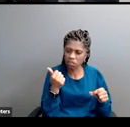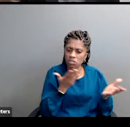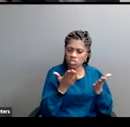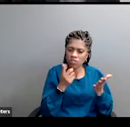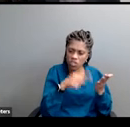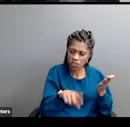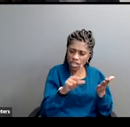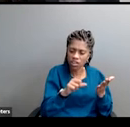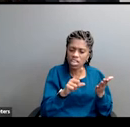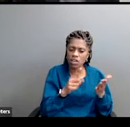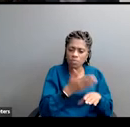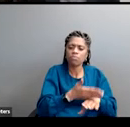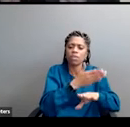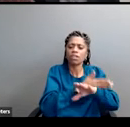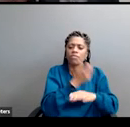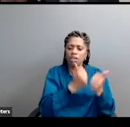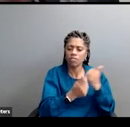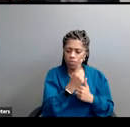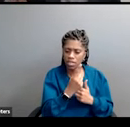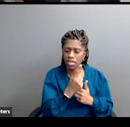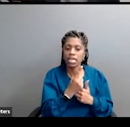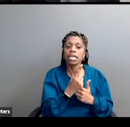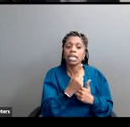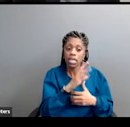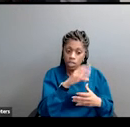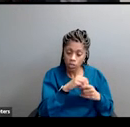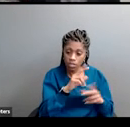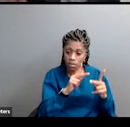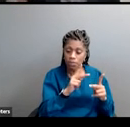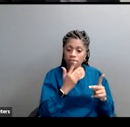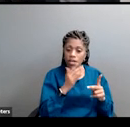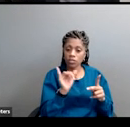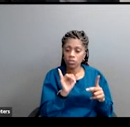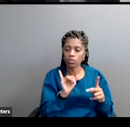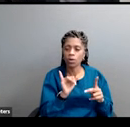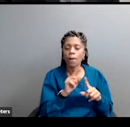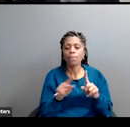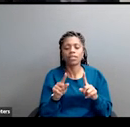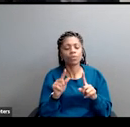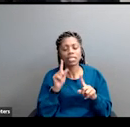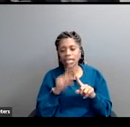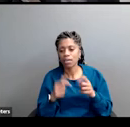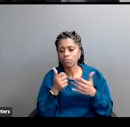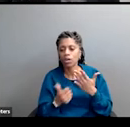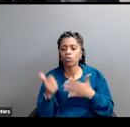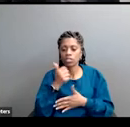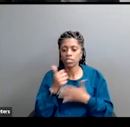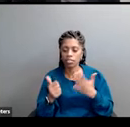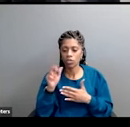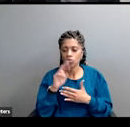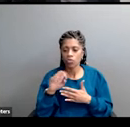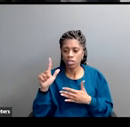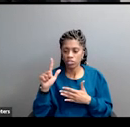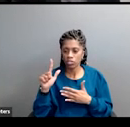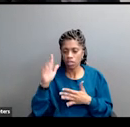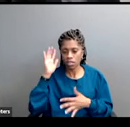everybody, including for people of color, but always let's be careful not to prioritize racial justice because that's how we're